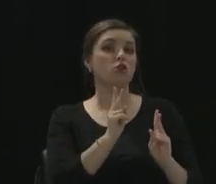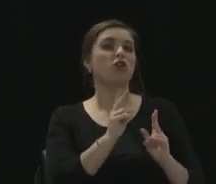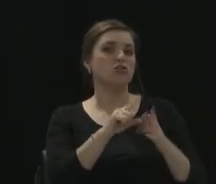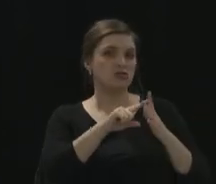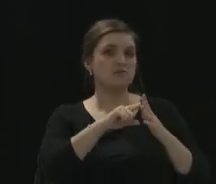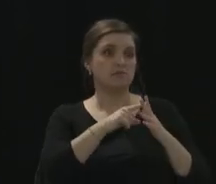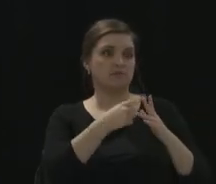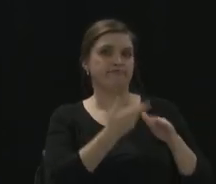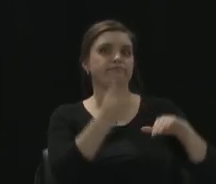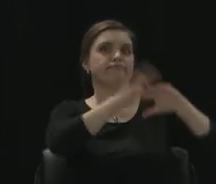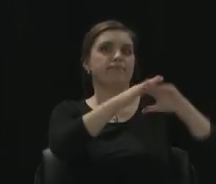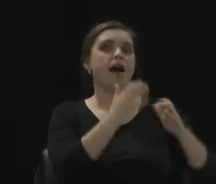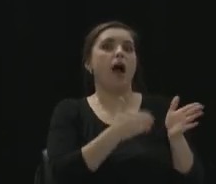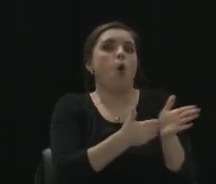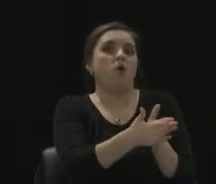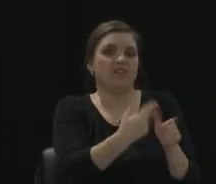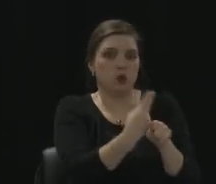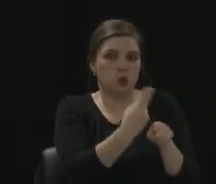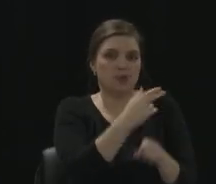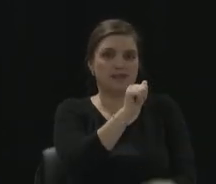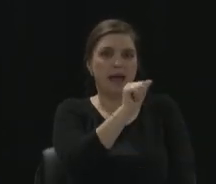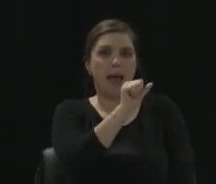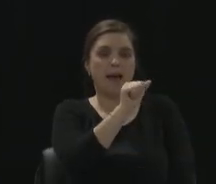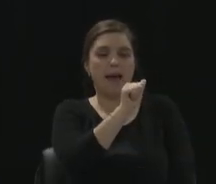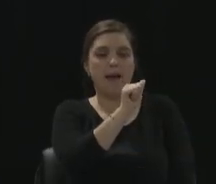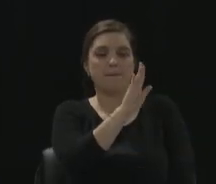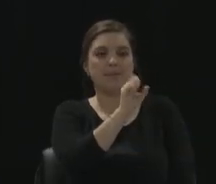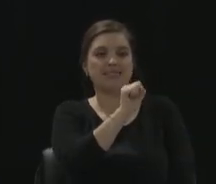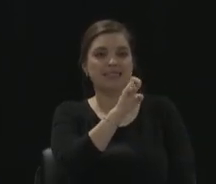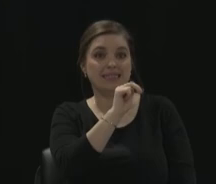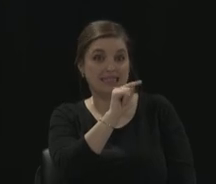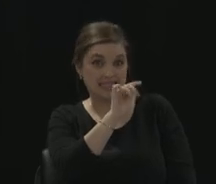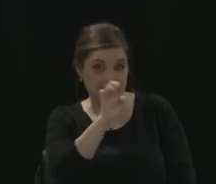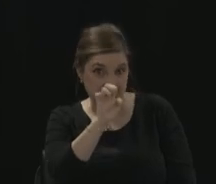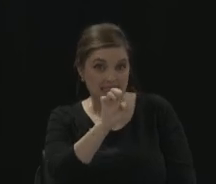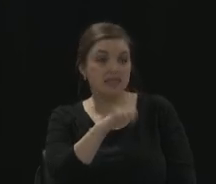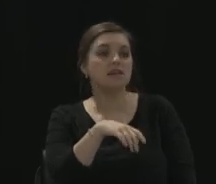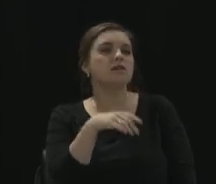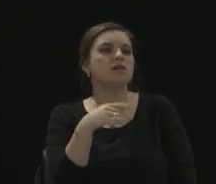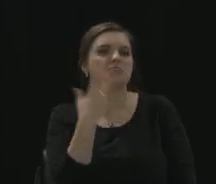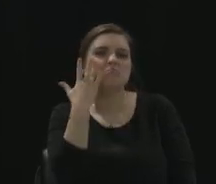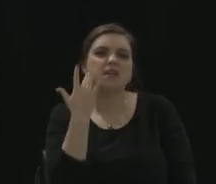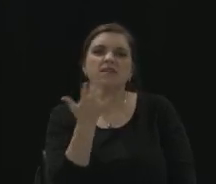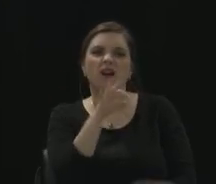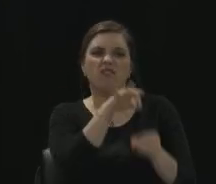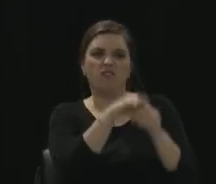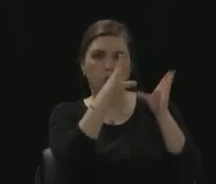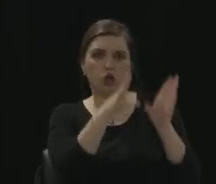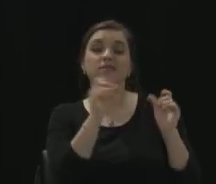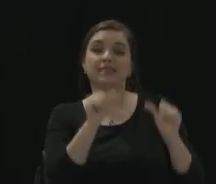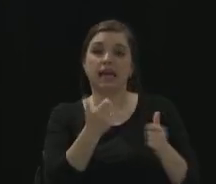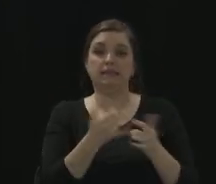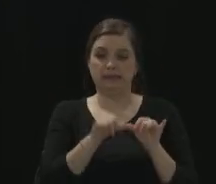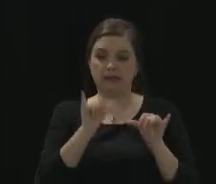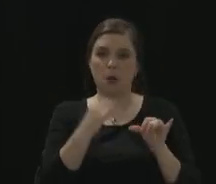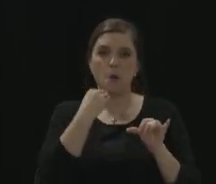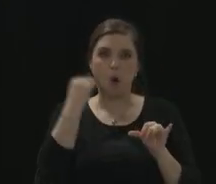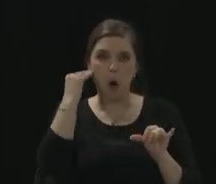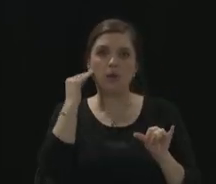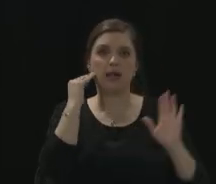gives the voter an opportunity to sit at home, look at those candidates or issues,